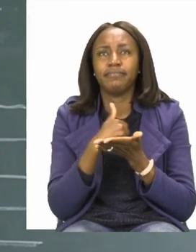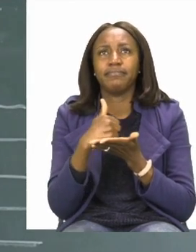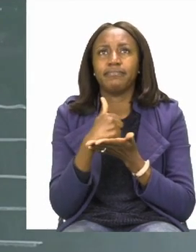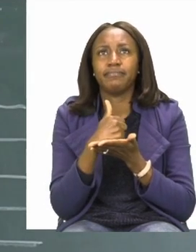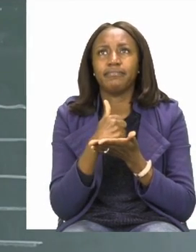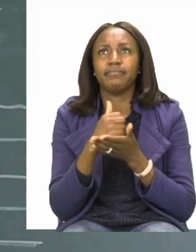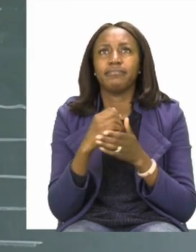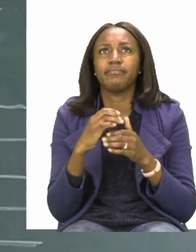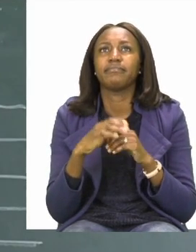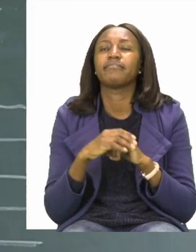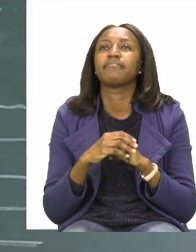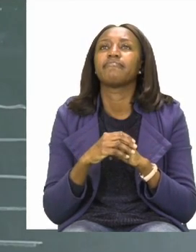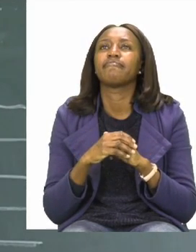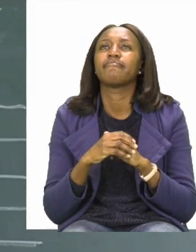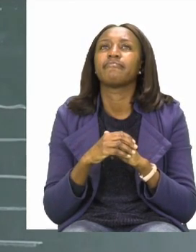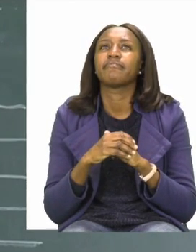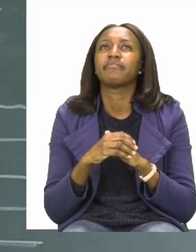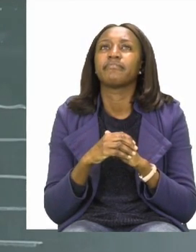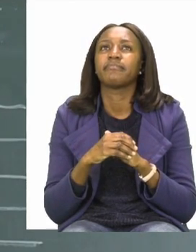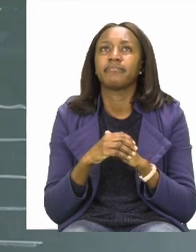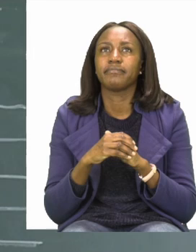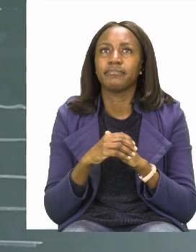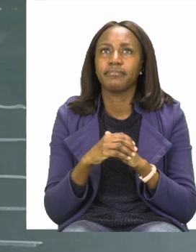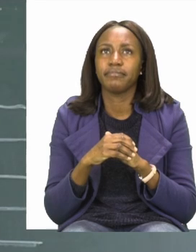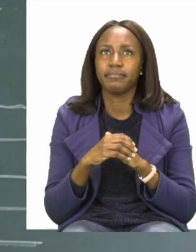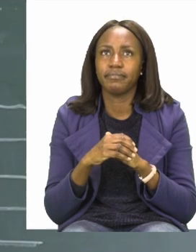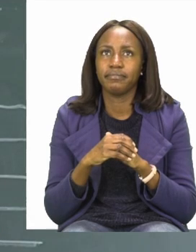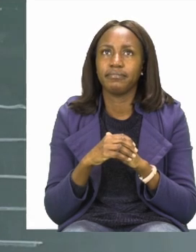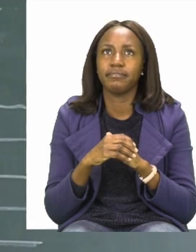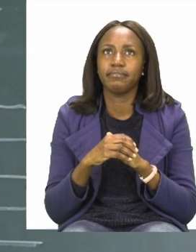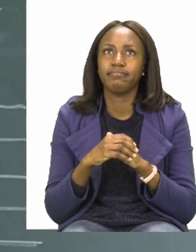finger spacing. There was.